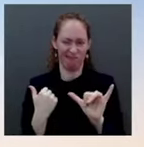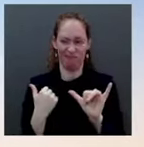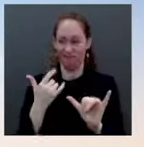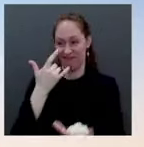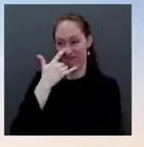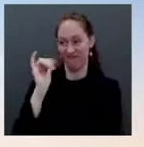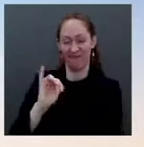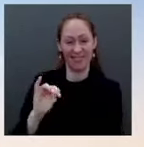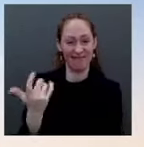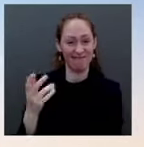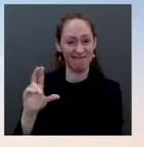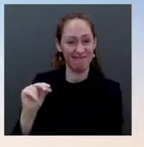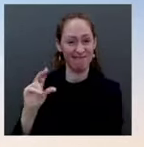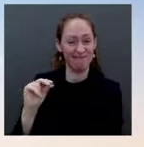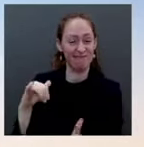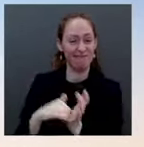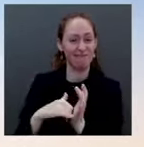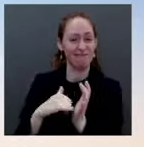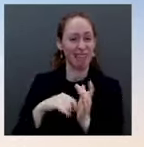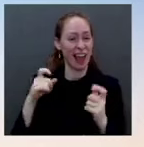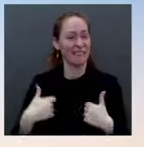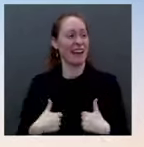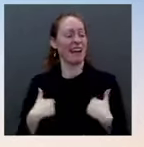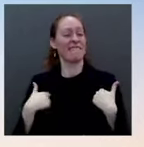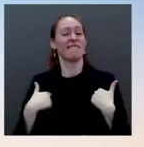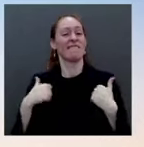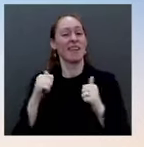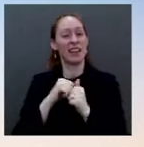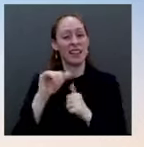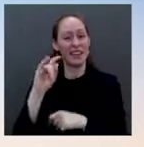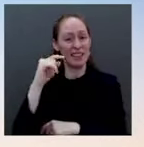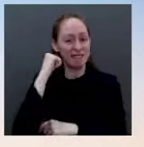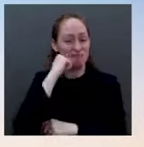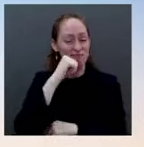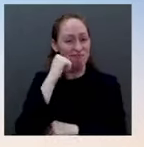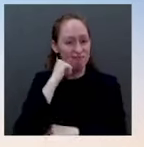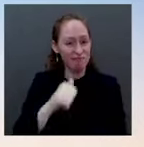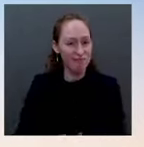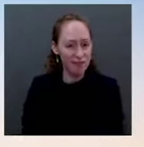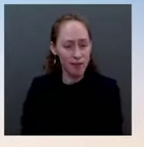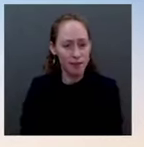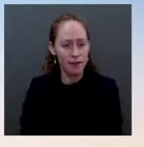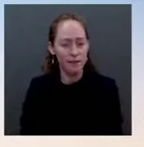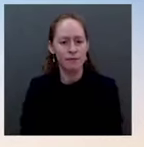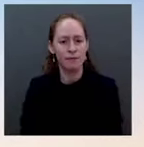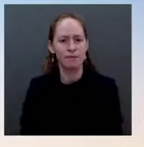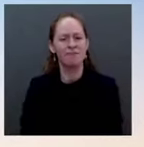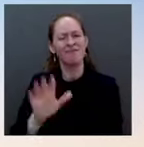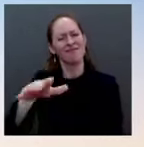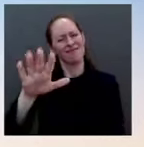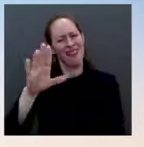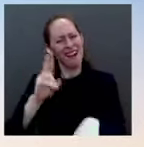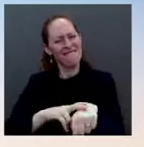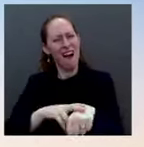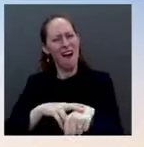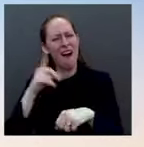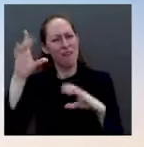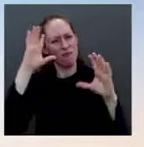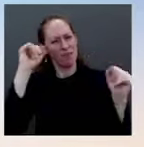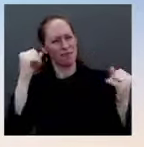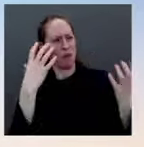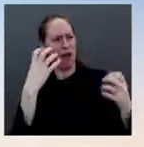you have seen the President do and the administration do in recent weeks and months is really expand the tools we have to fight the virus.